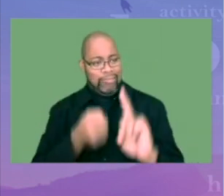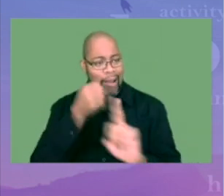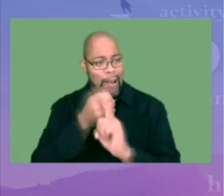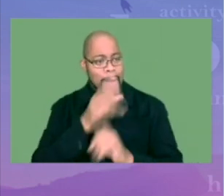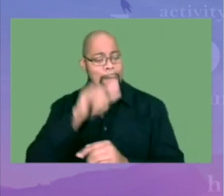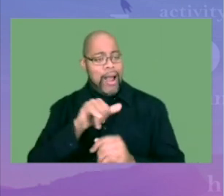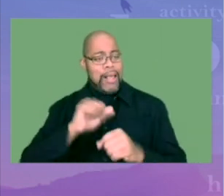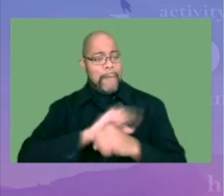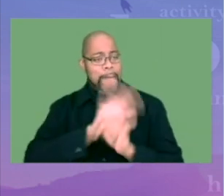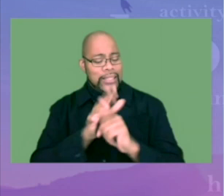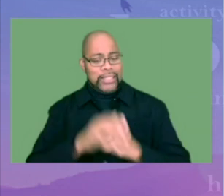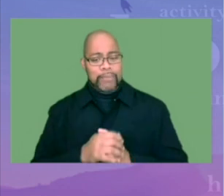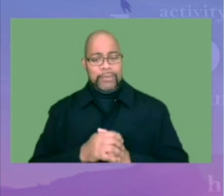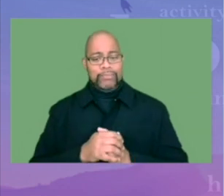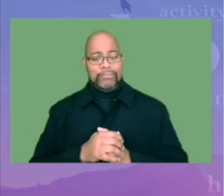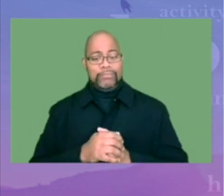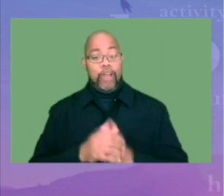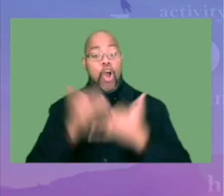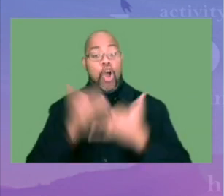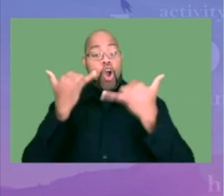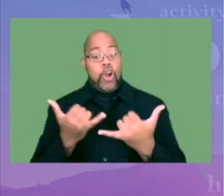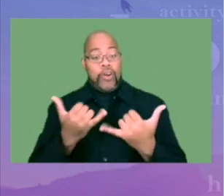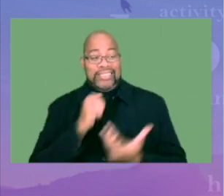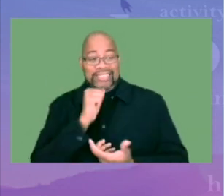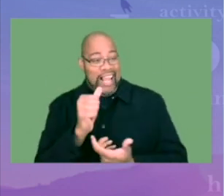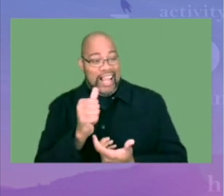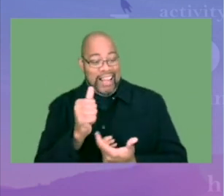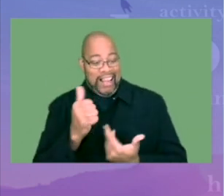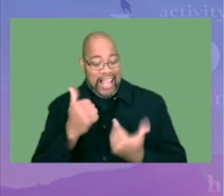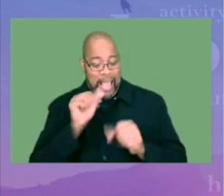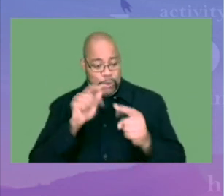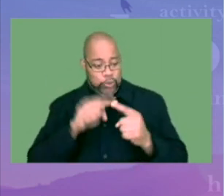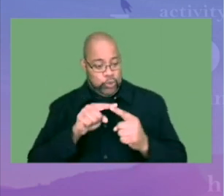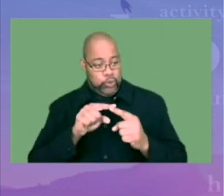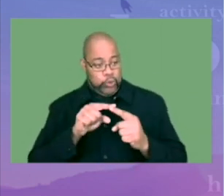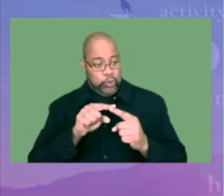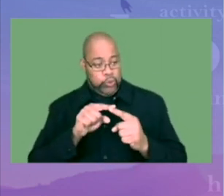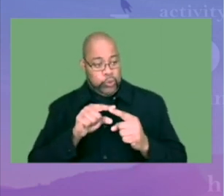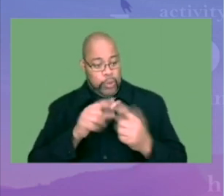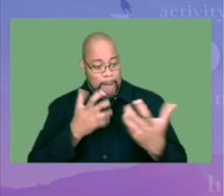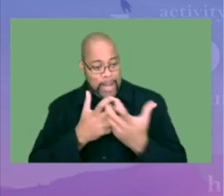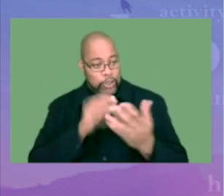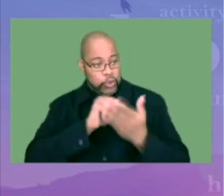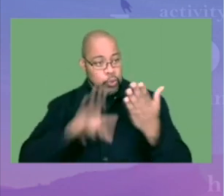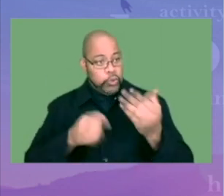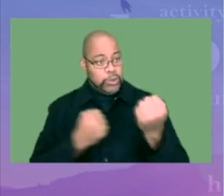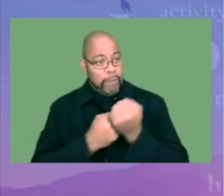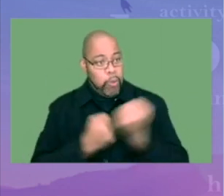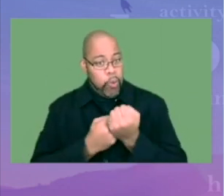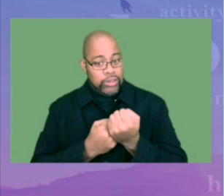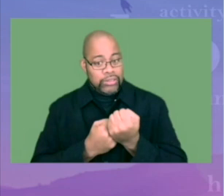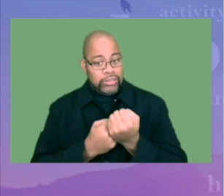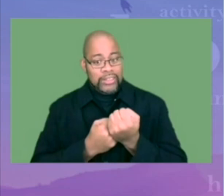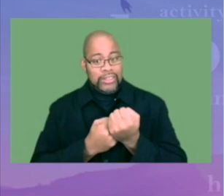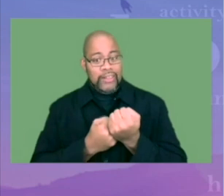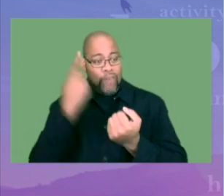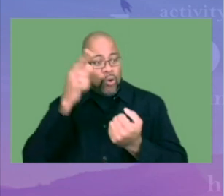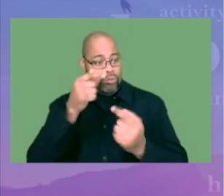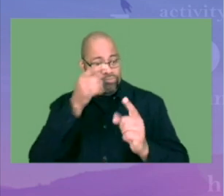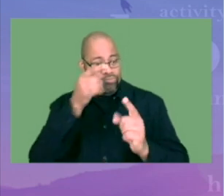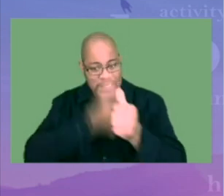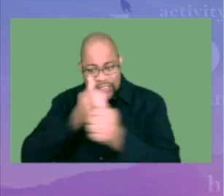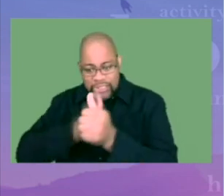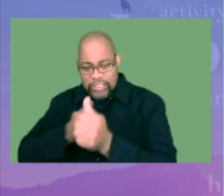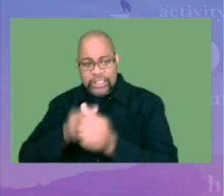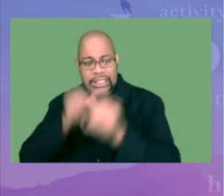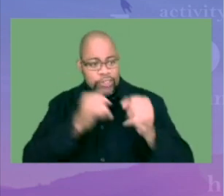have been disproportionately impacted by the pandemic, are not currently equipped to provide the range of student supports with the scale,